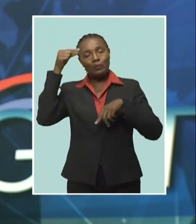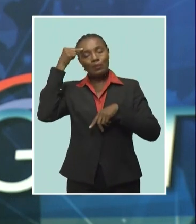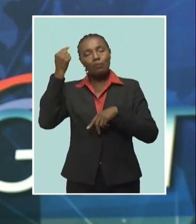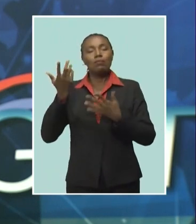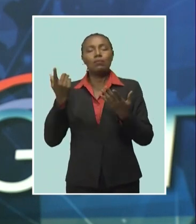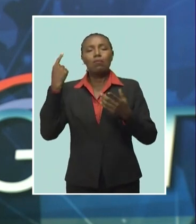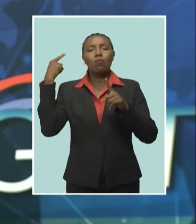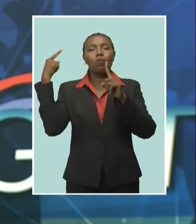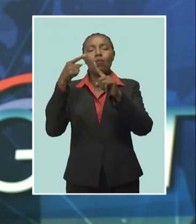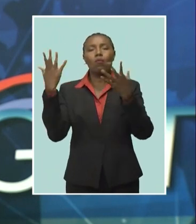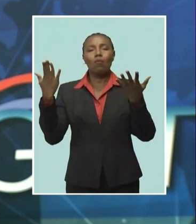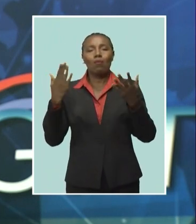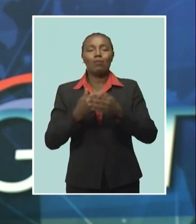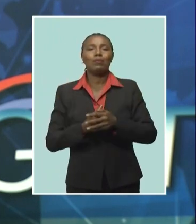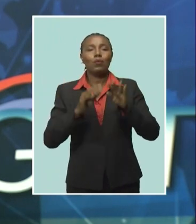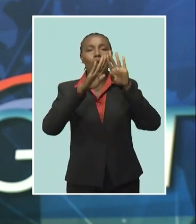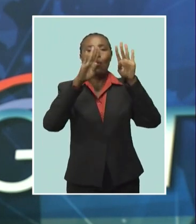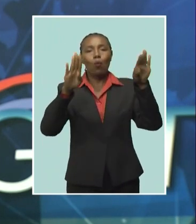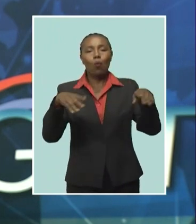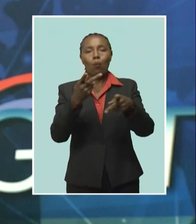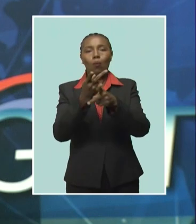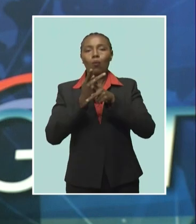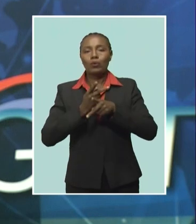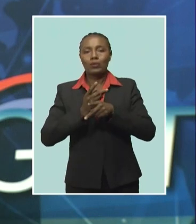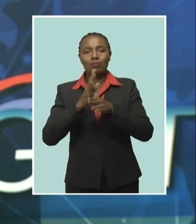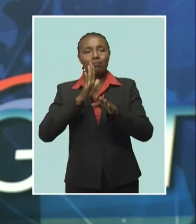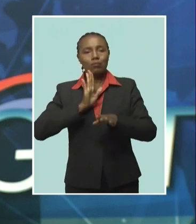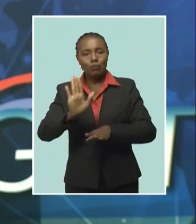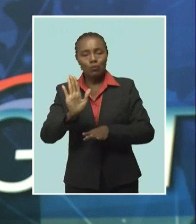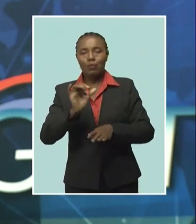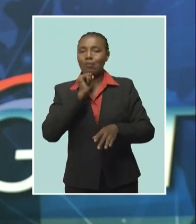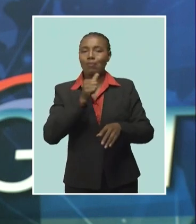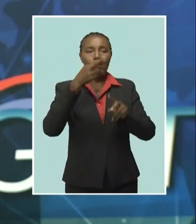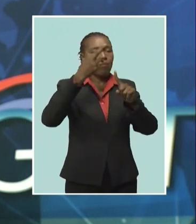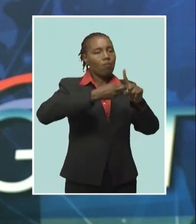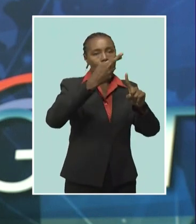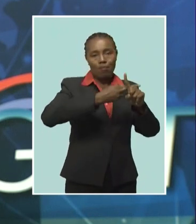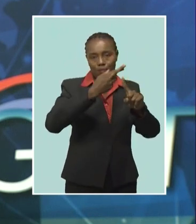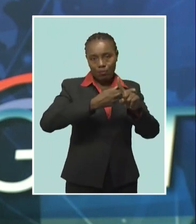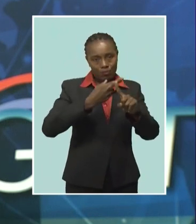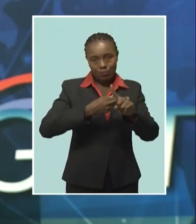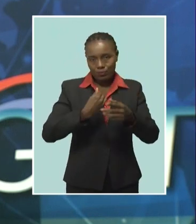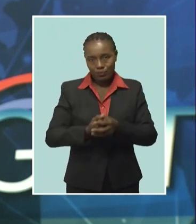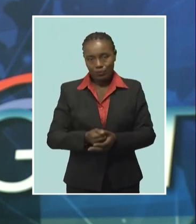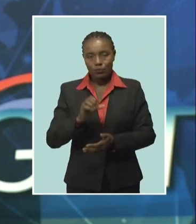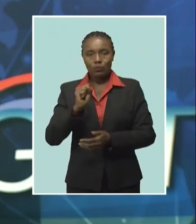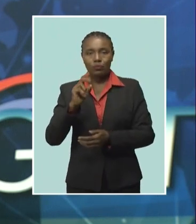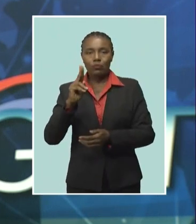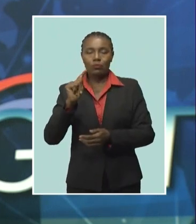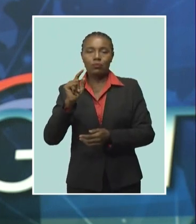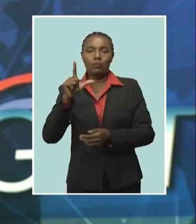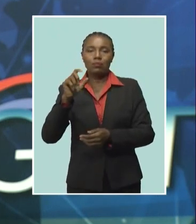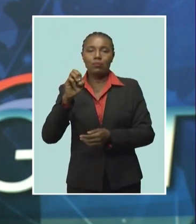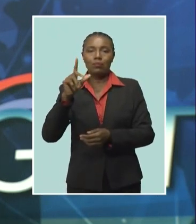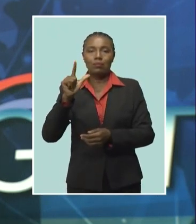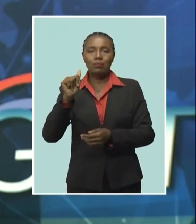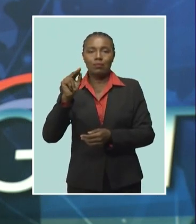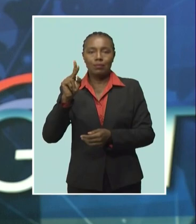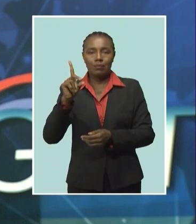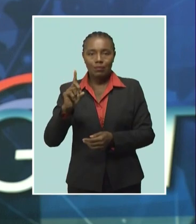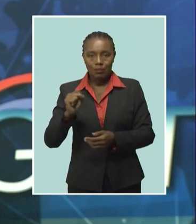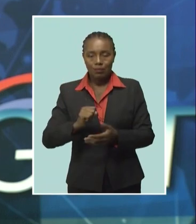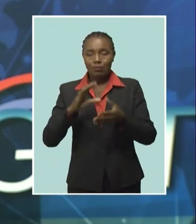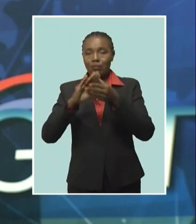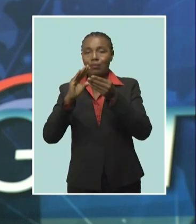Barbadians, not home rental. Word of this from Minister of Housing, Dwight Sutherland, as he addressed the Barbados Sable Party branch meeting